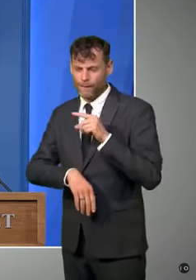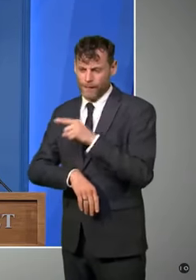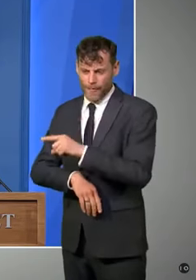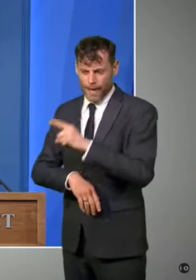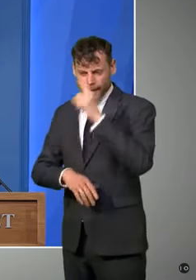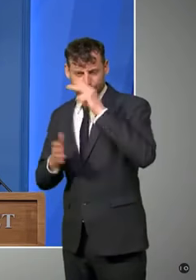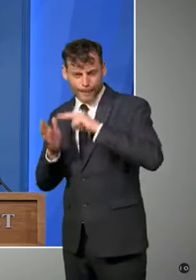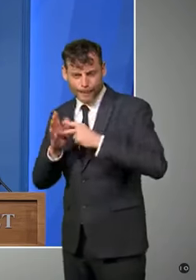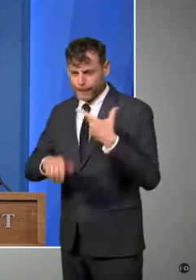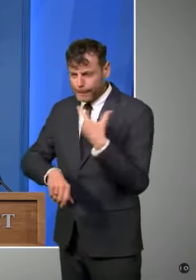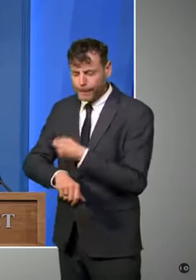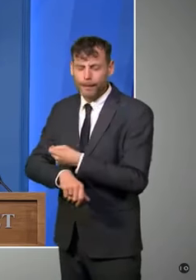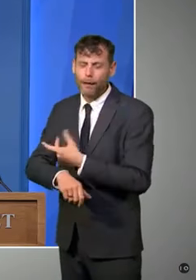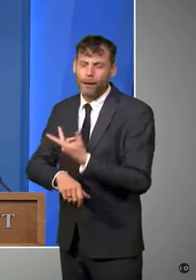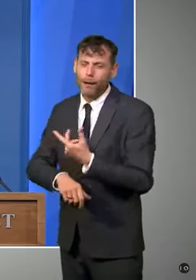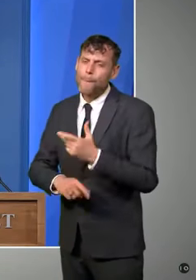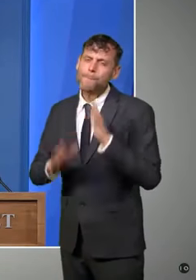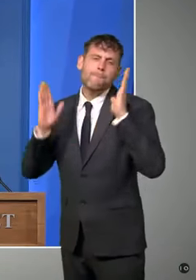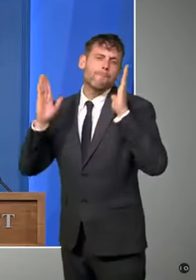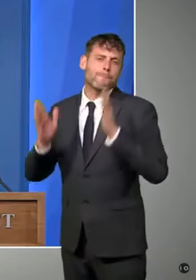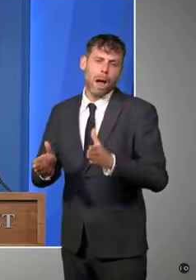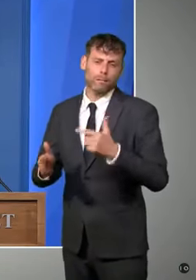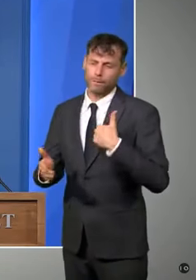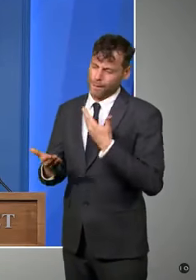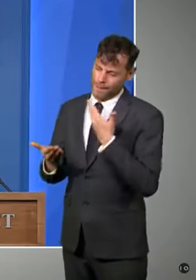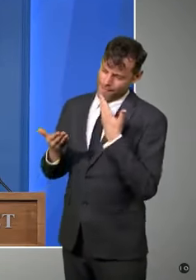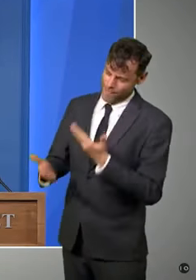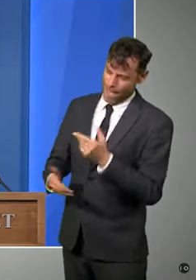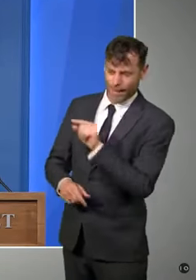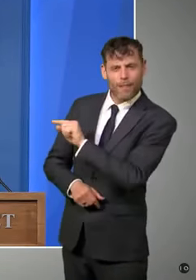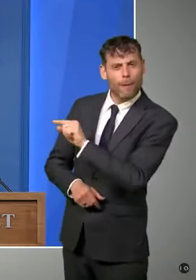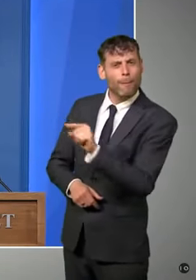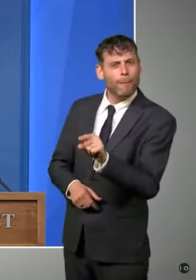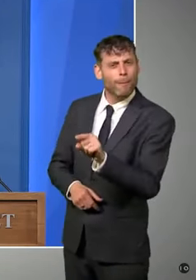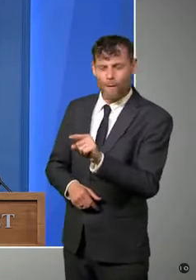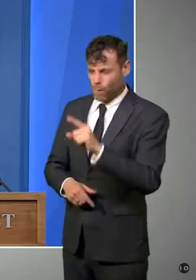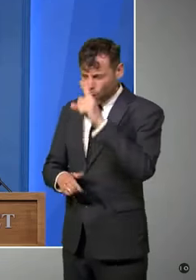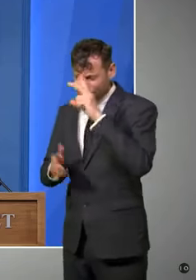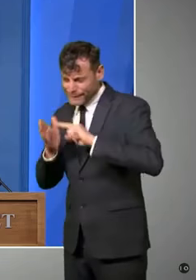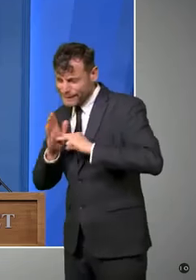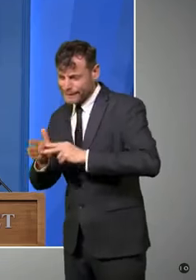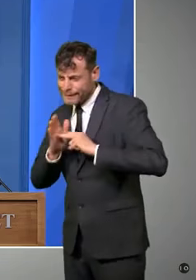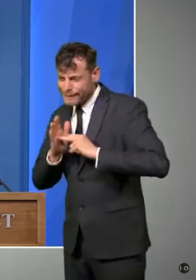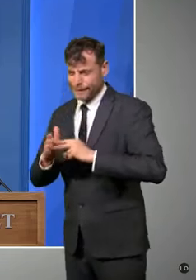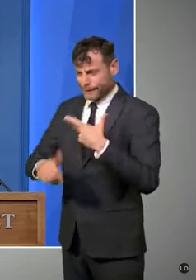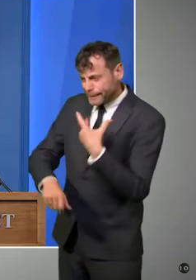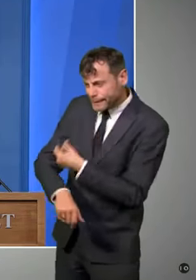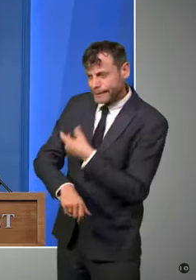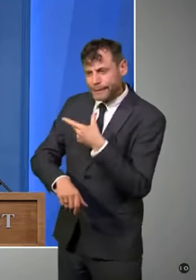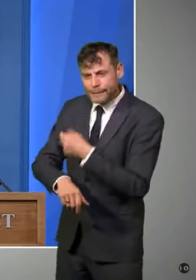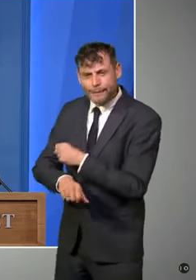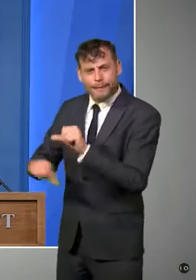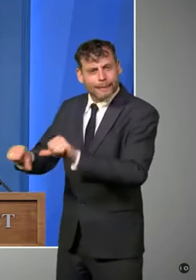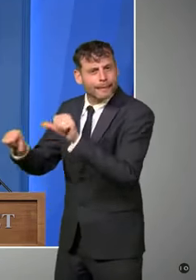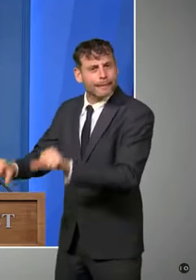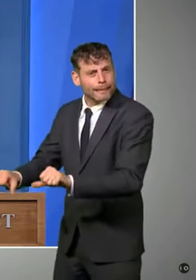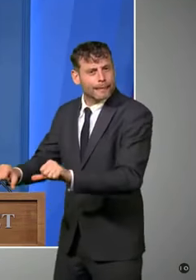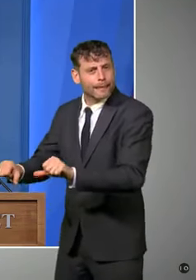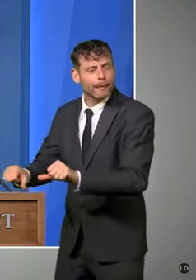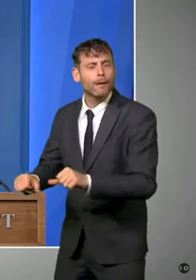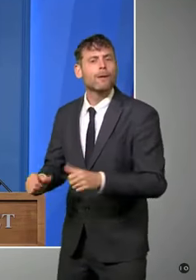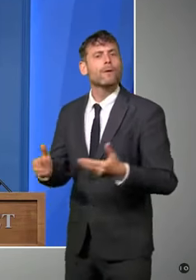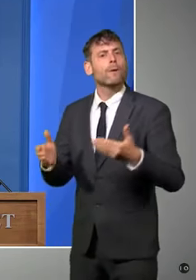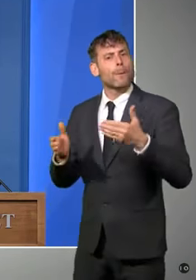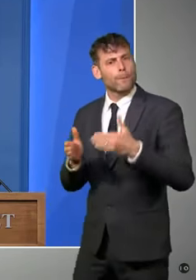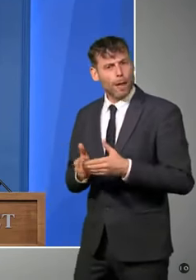and volunteers, everyone involved in delivering our vaccination programme. And I want you also to make sure that you look after our staff at